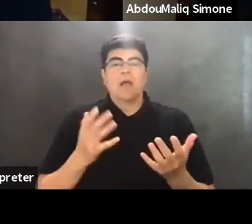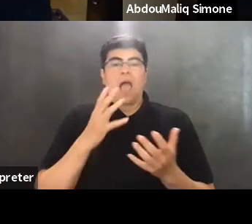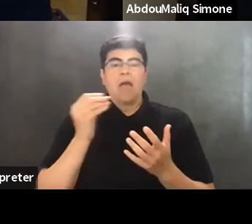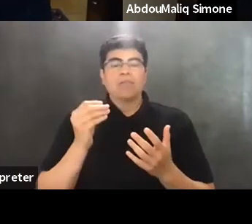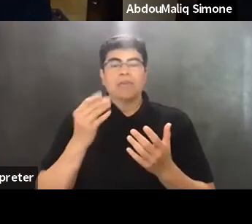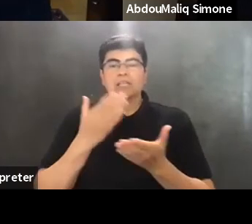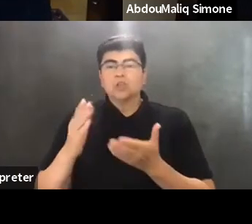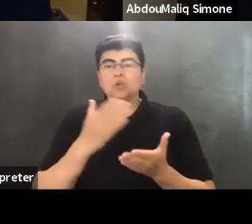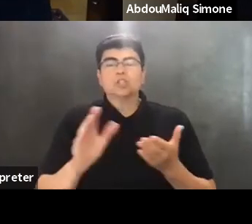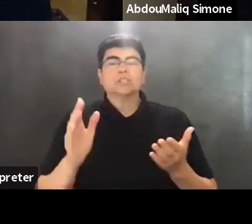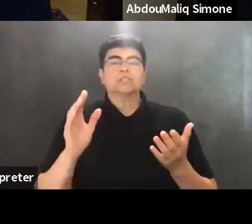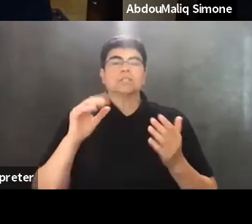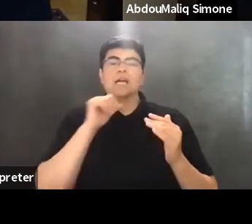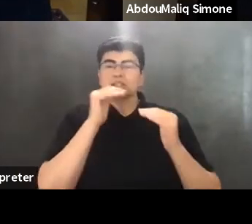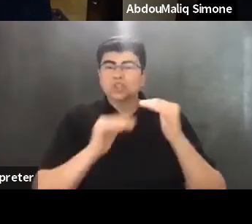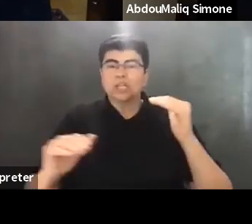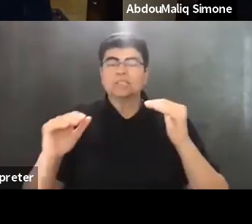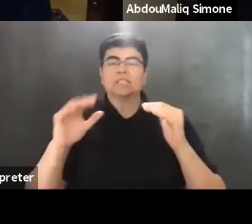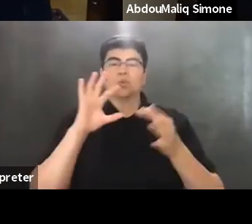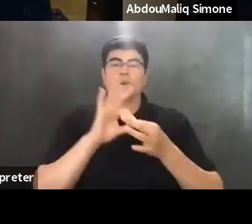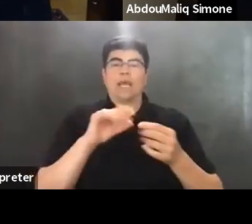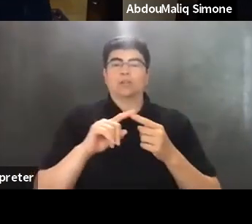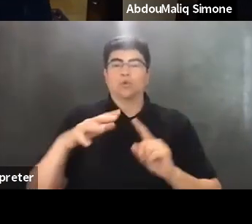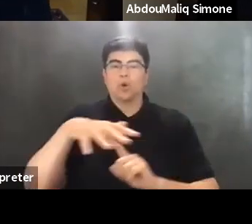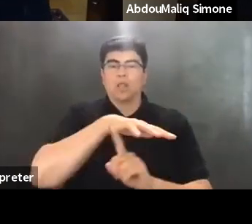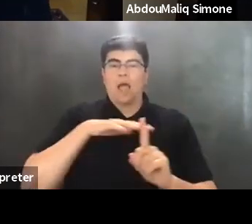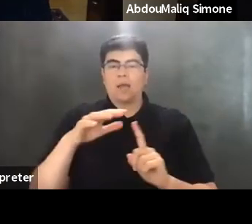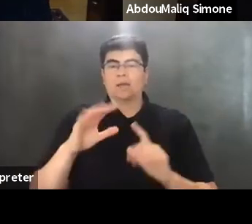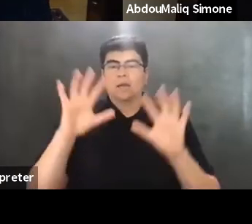mobilities, and injustices related to climate change?